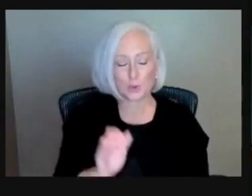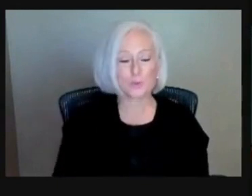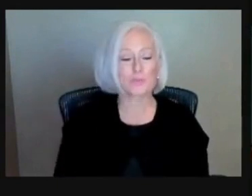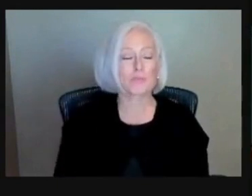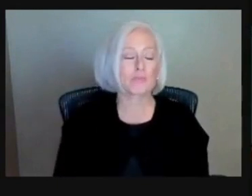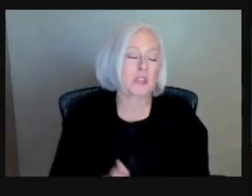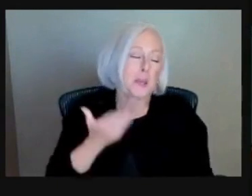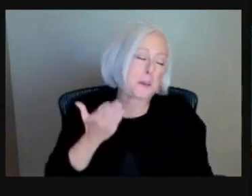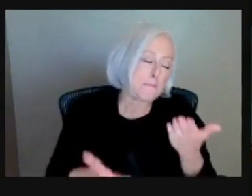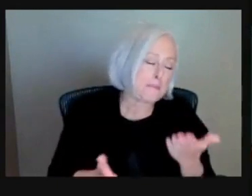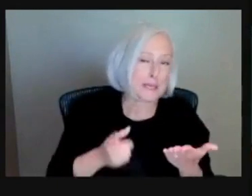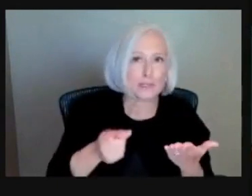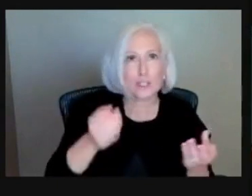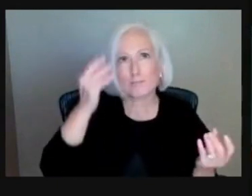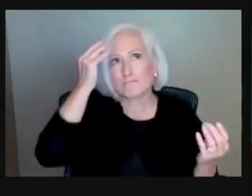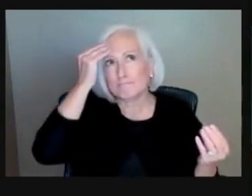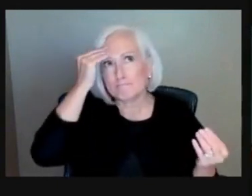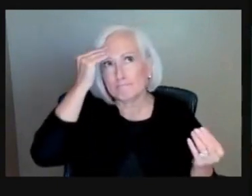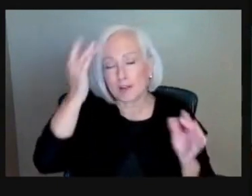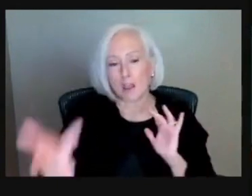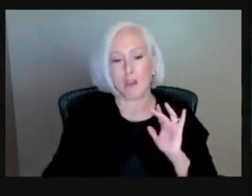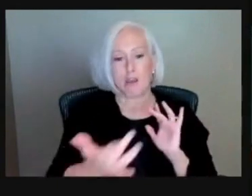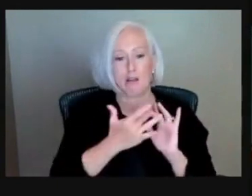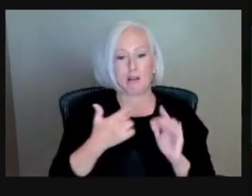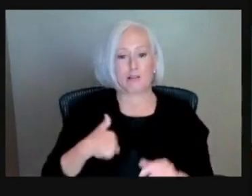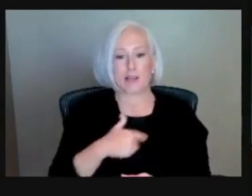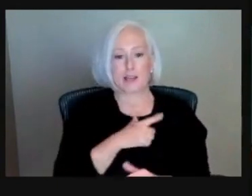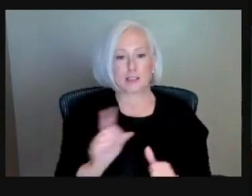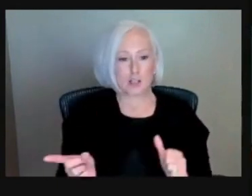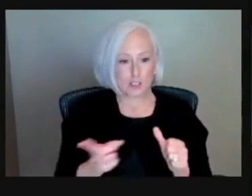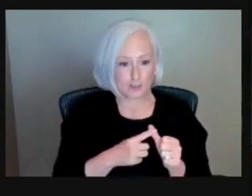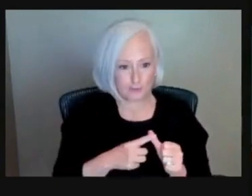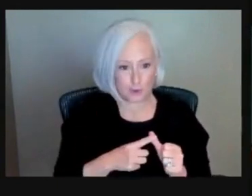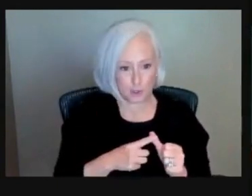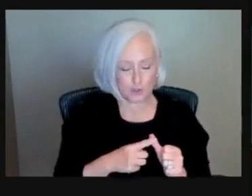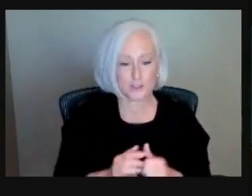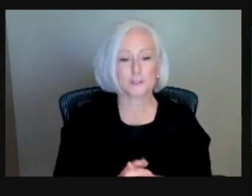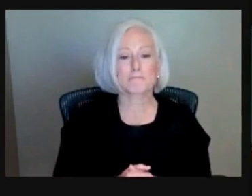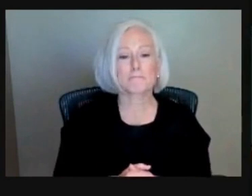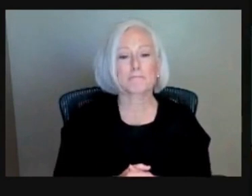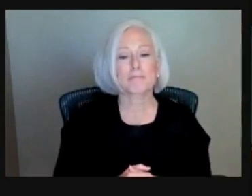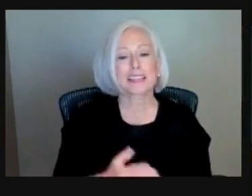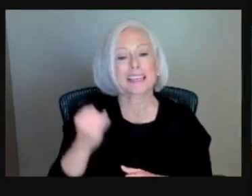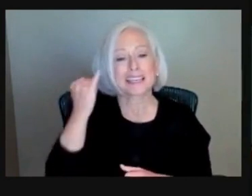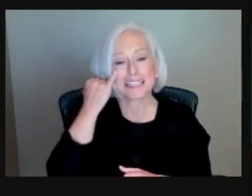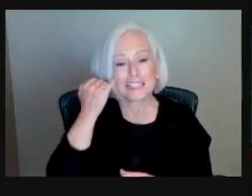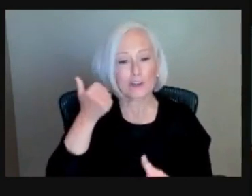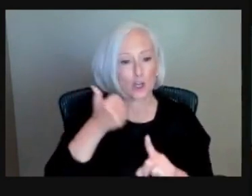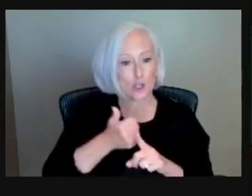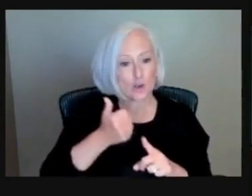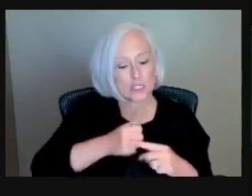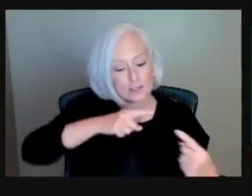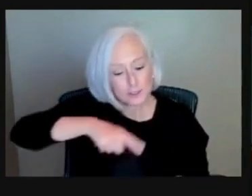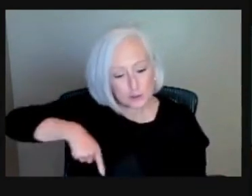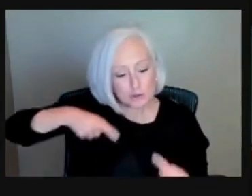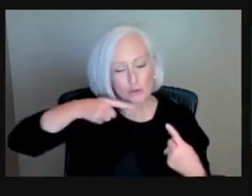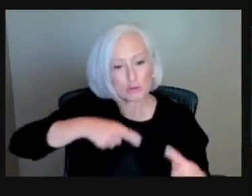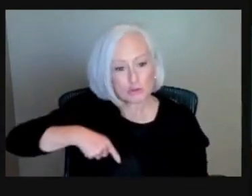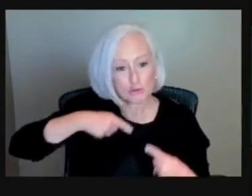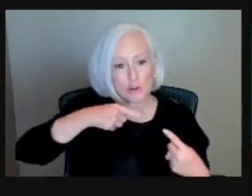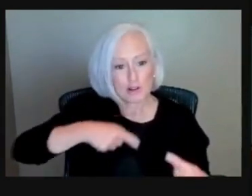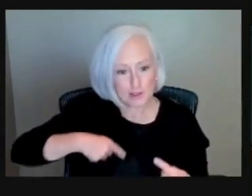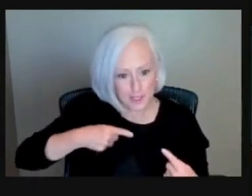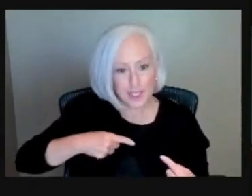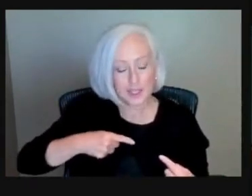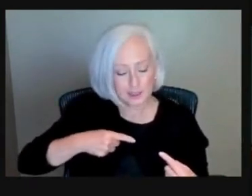a HUD-approved counseling agency, your servicer, when you're having difficulties, is required to provide you with the HUD number.